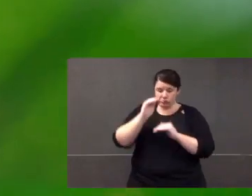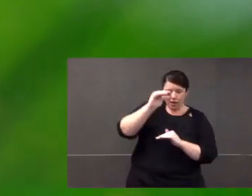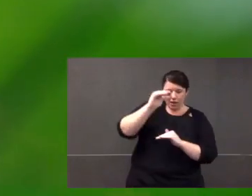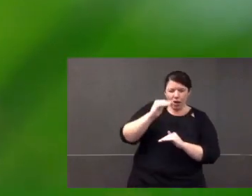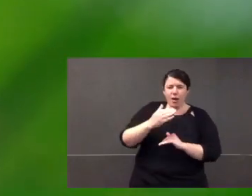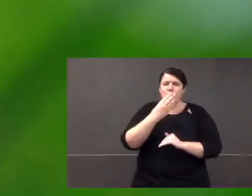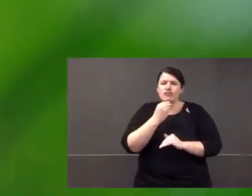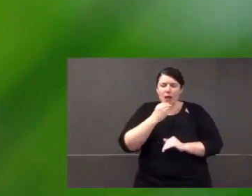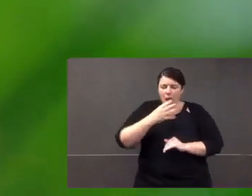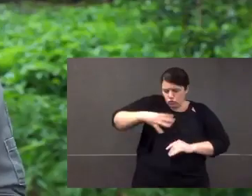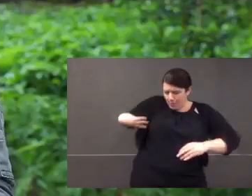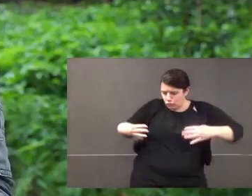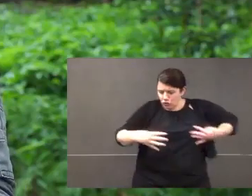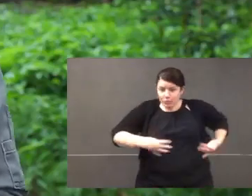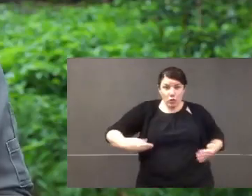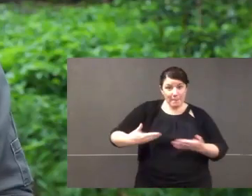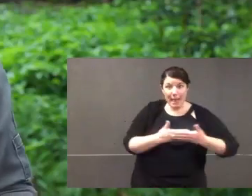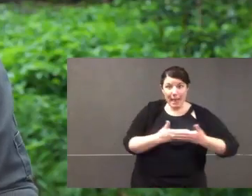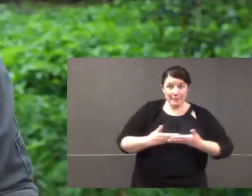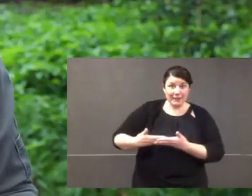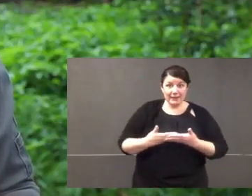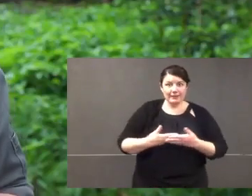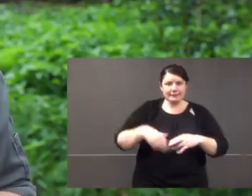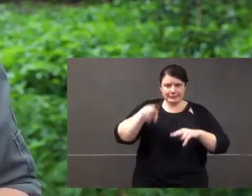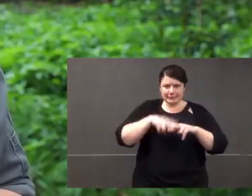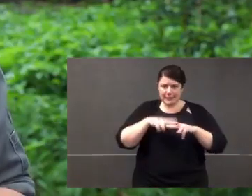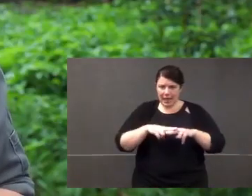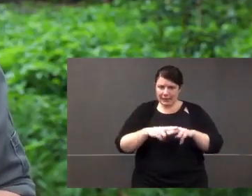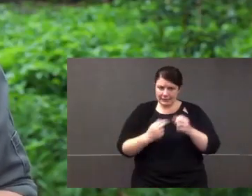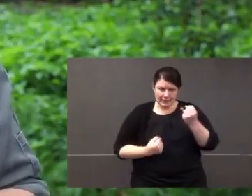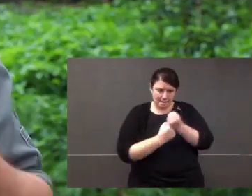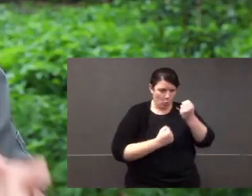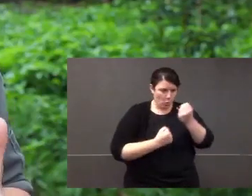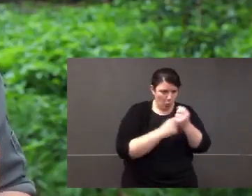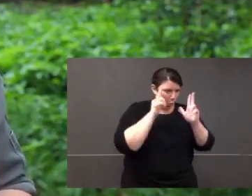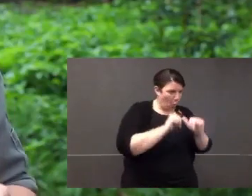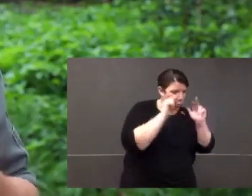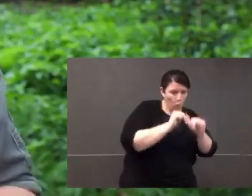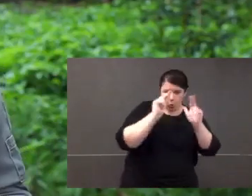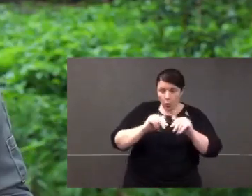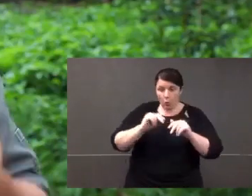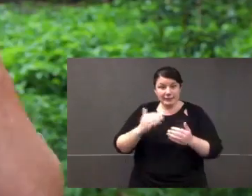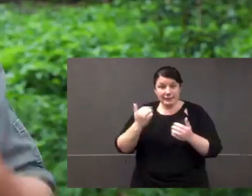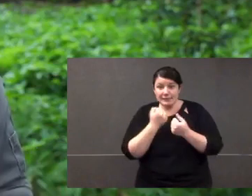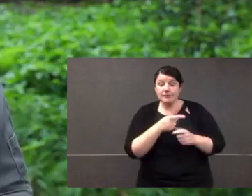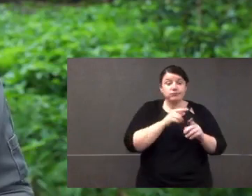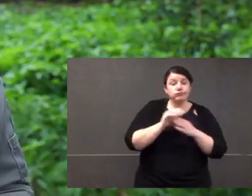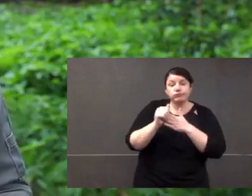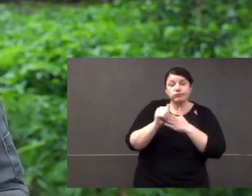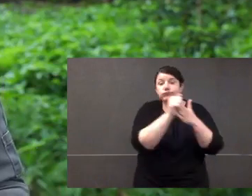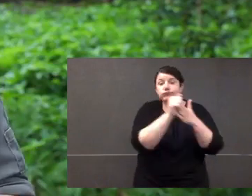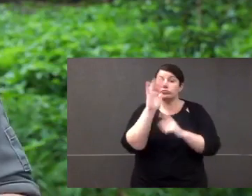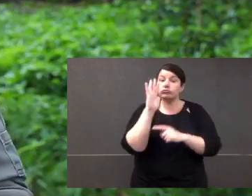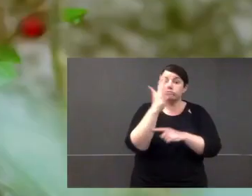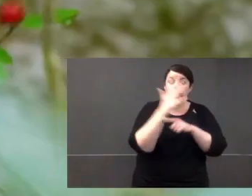on the ground and when the eggs hatch into little chicks and they're brown and got stripes all over them, when they hatch, dad is their life support